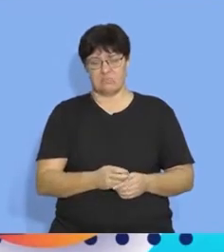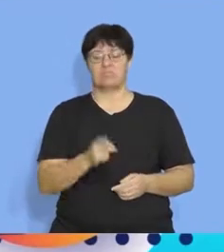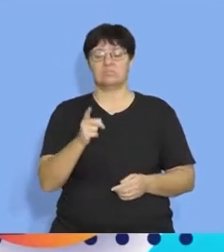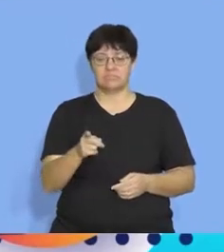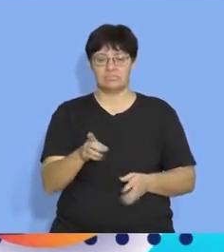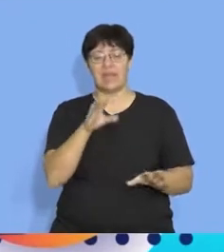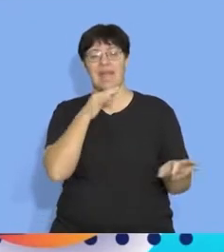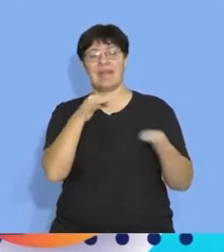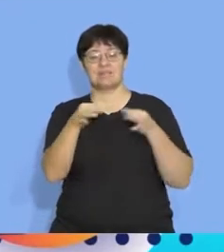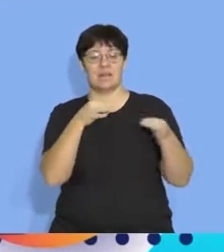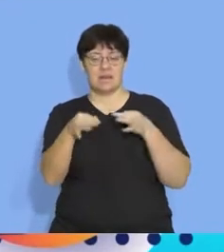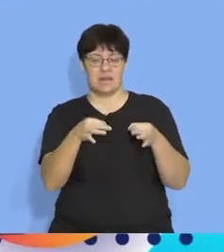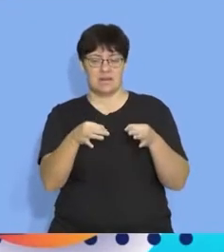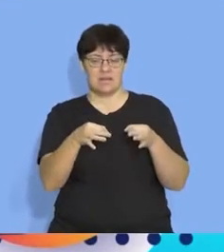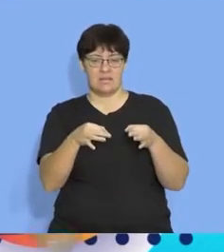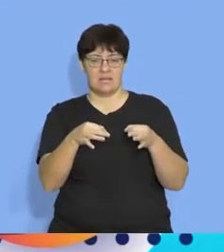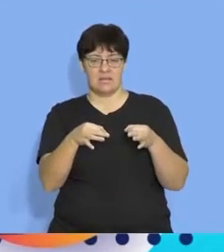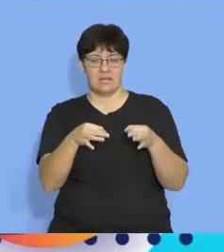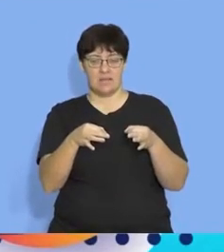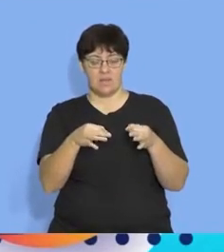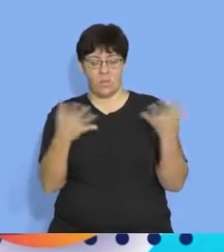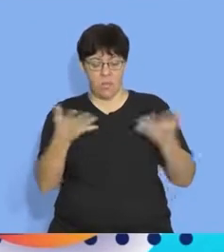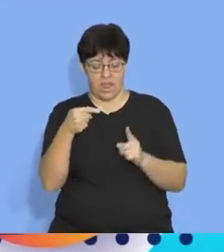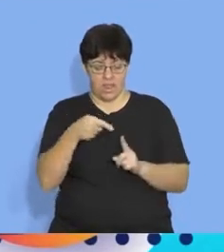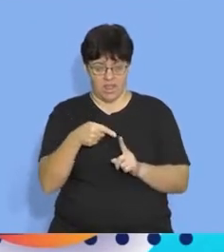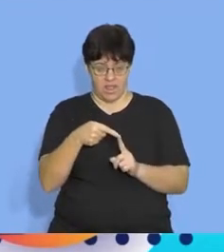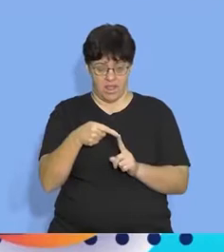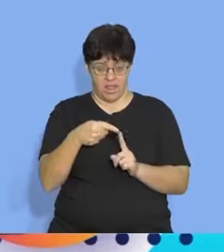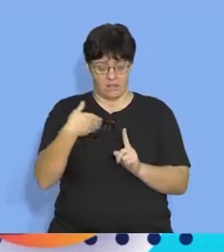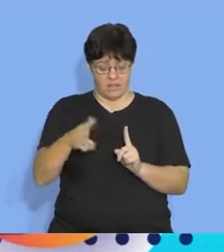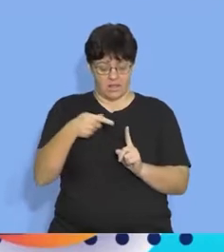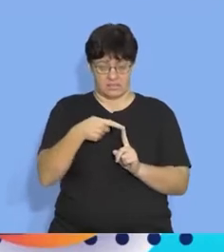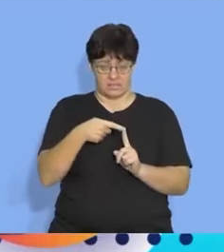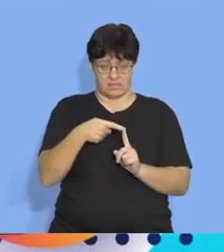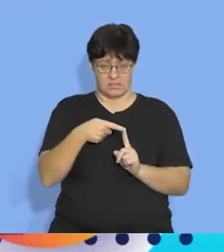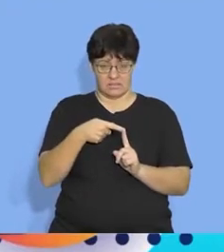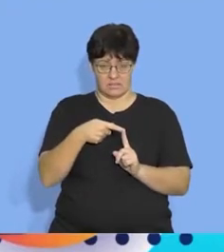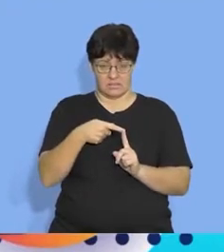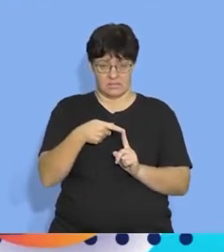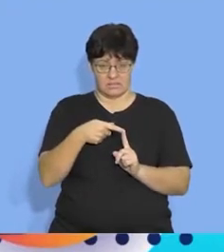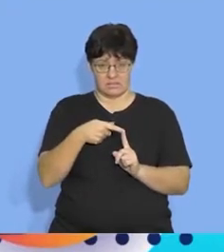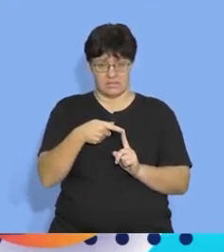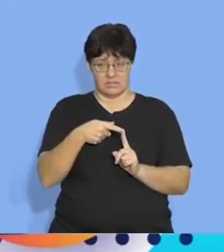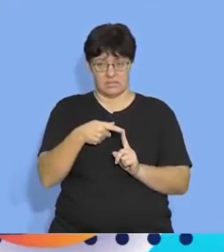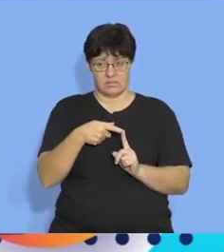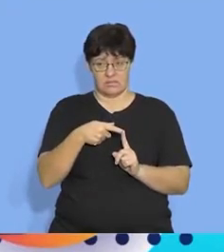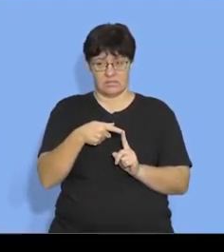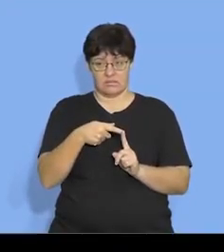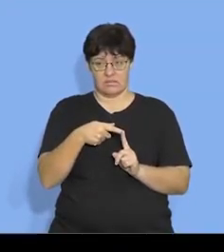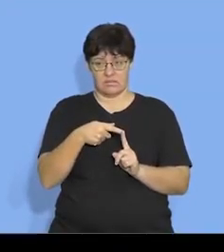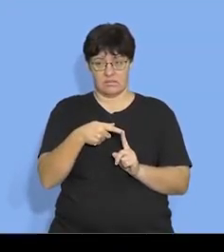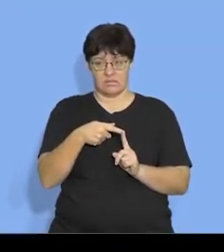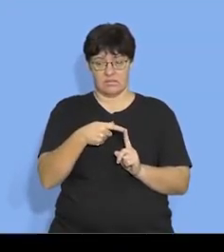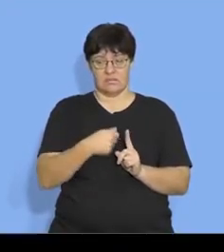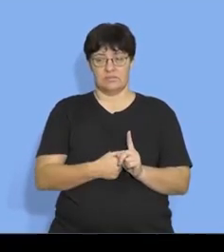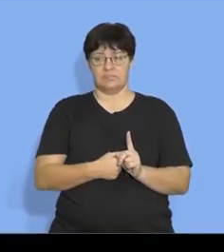describing where she is from a starting point okay so let's